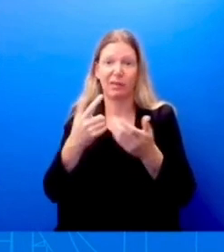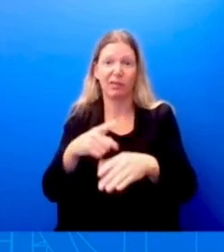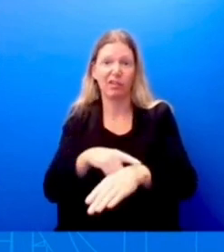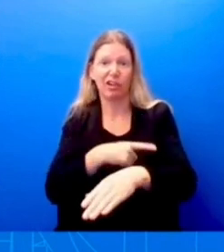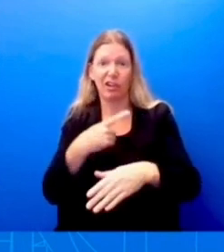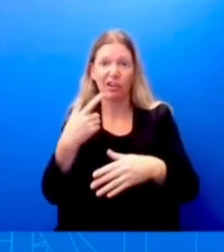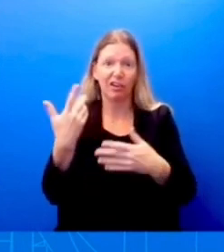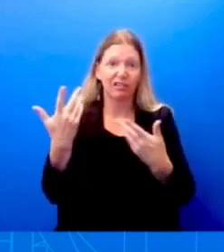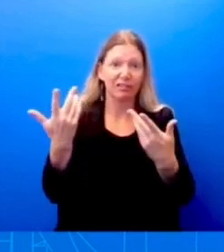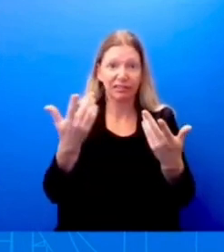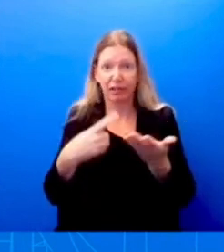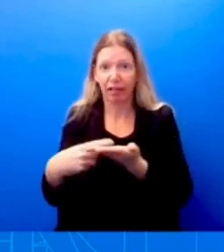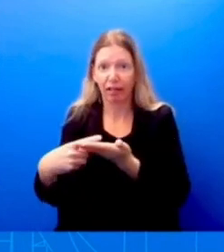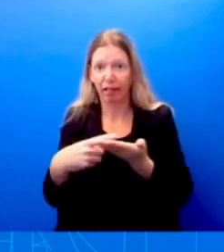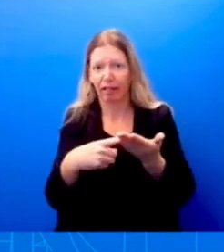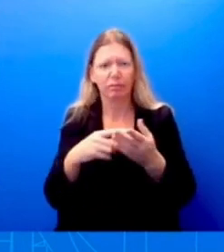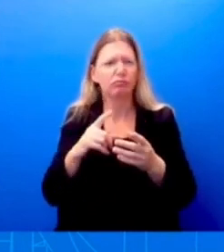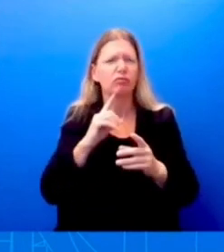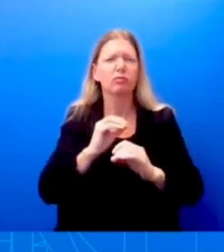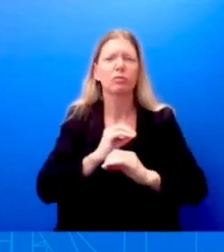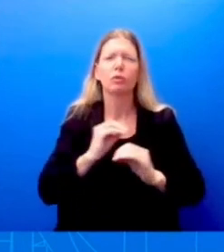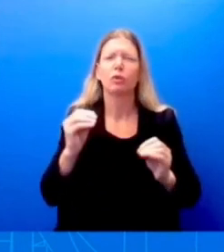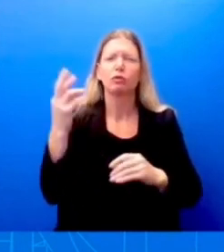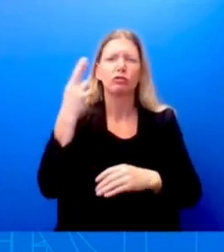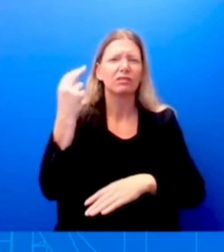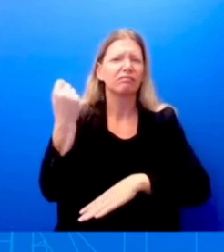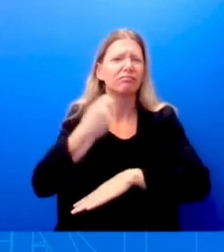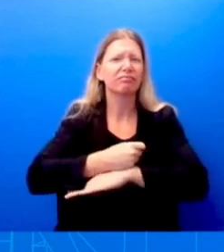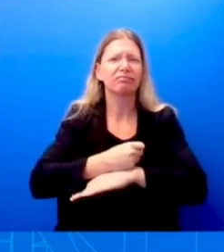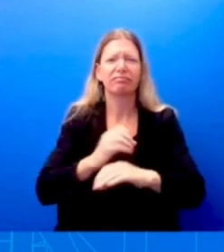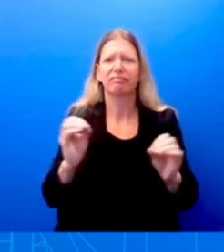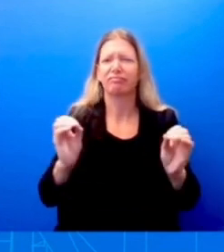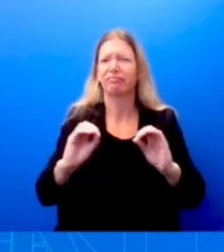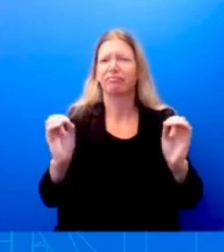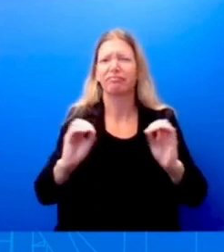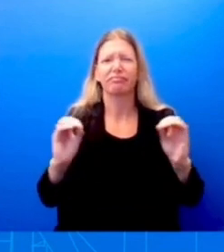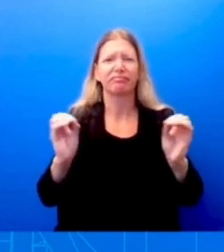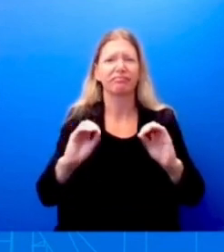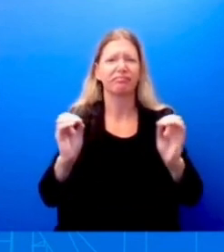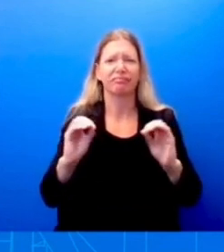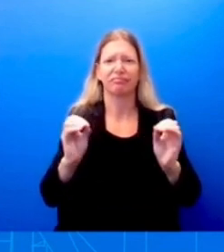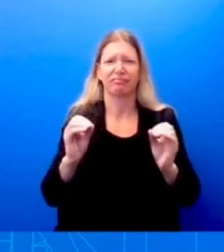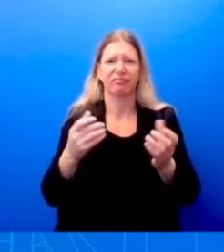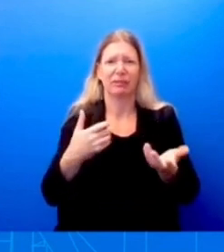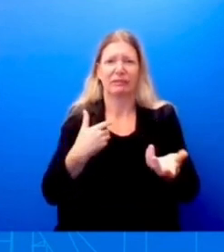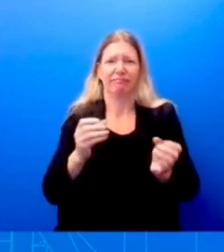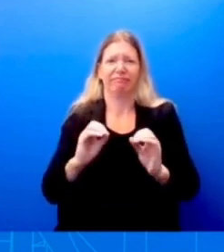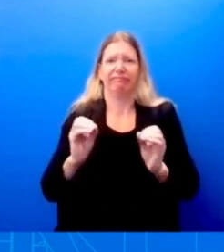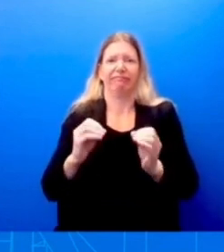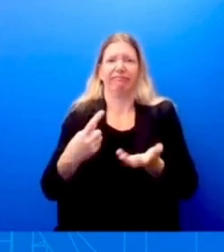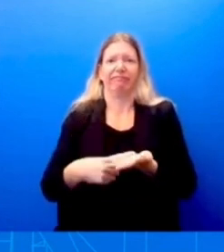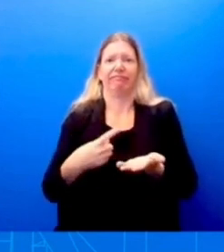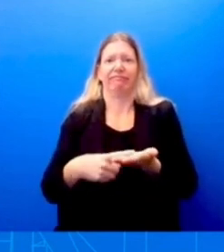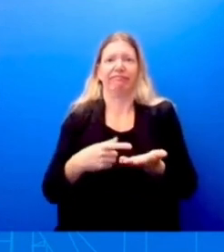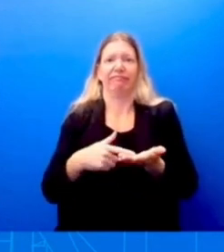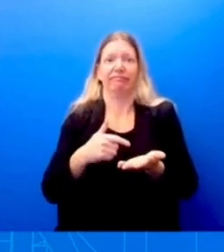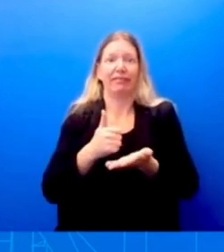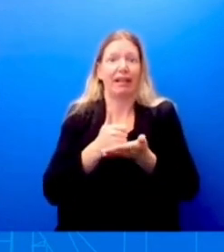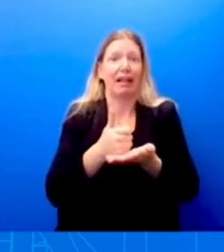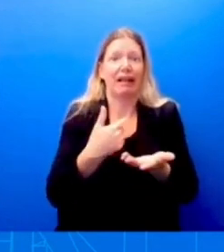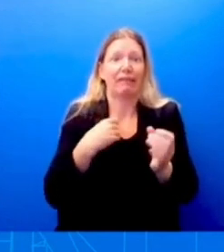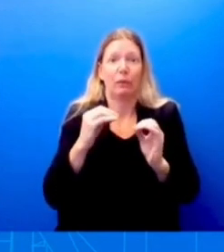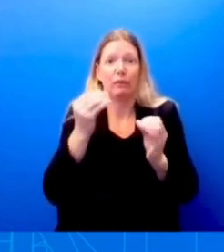I don't have any conversation to read out or to to predict for you that the President is going to have with the Speaker. As I mentioned, the